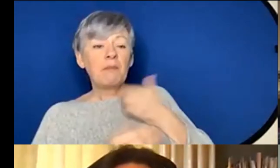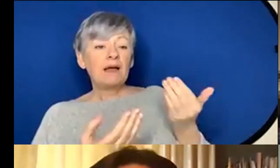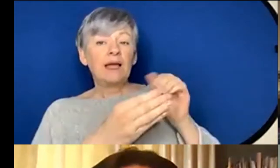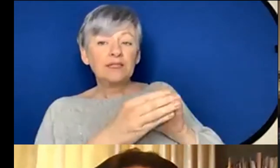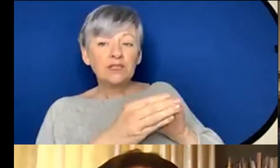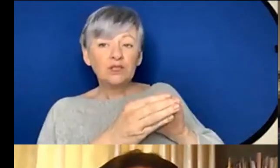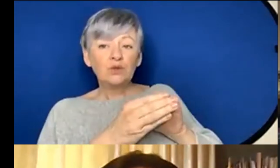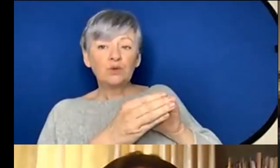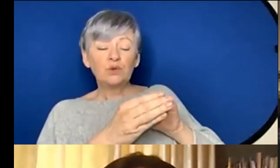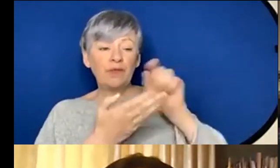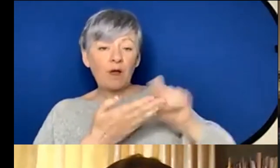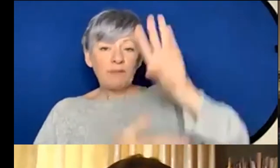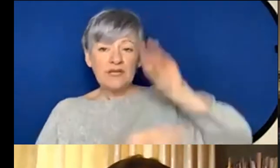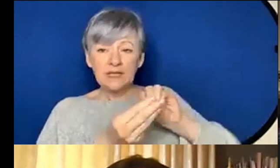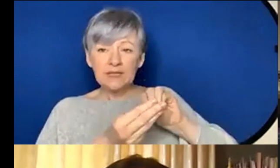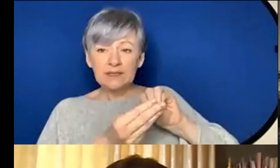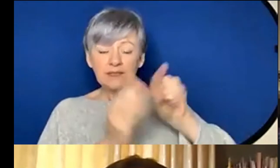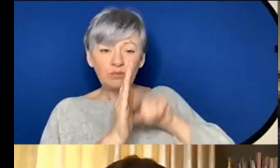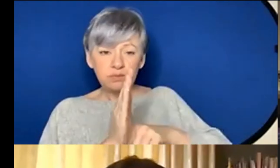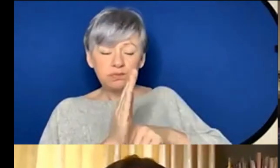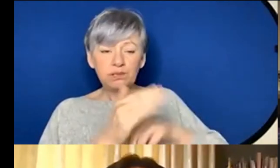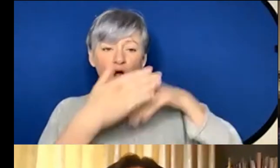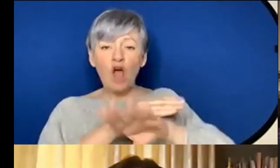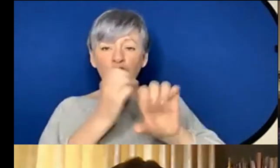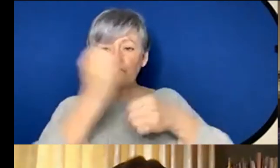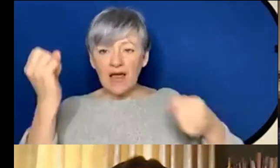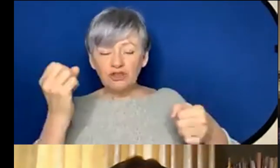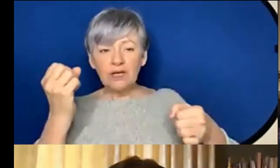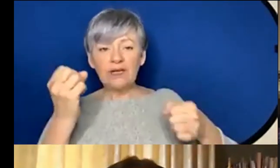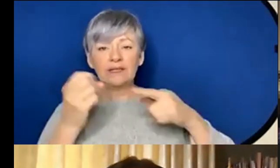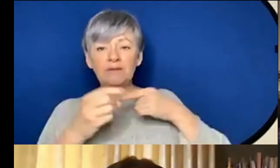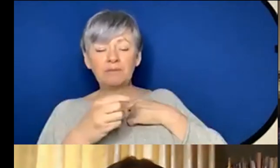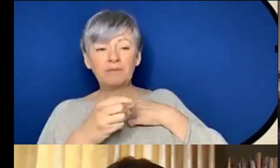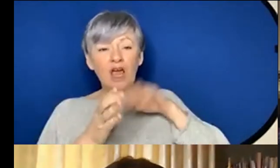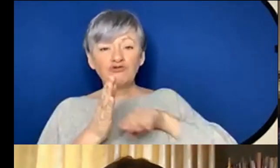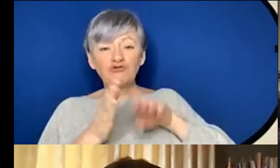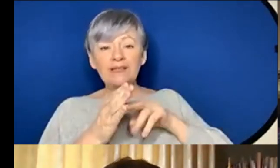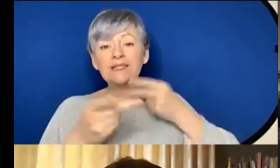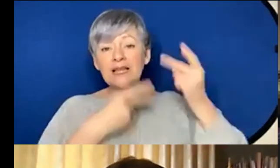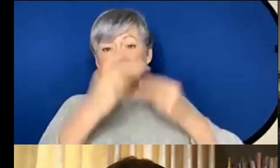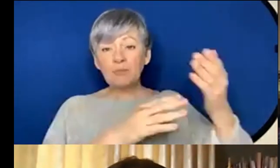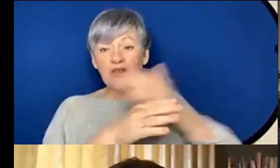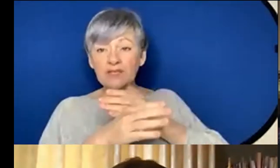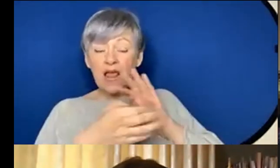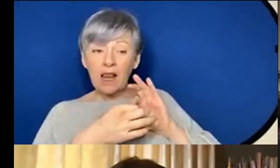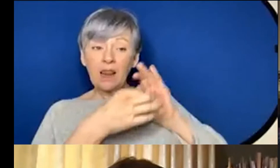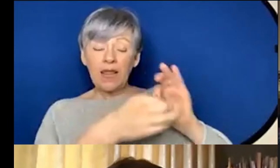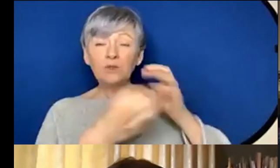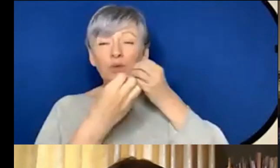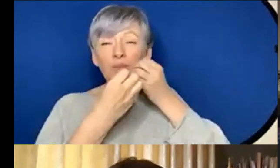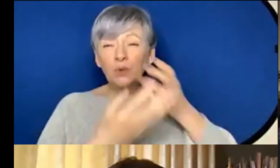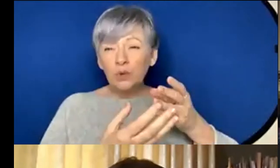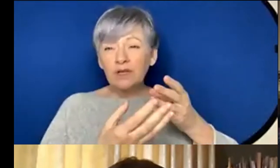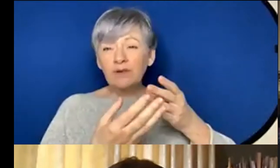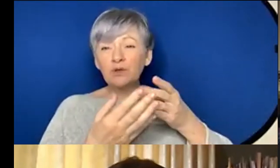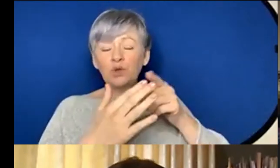discipline started at an undergraduate degree level um I trained as a singer previously and this actually links in beautifully to Eleanor's